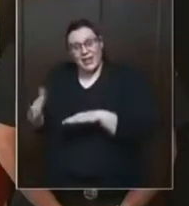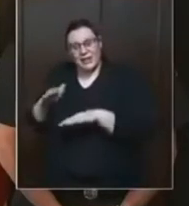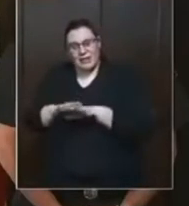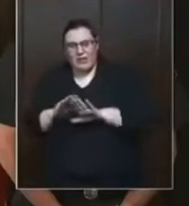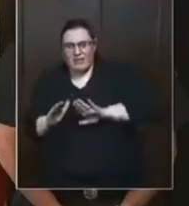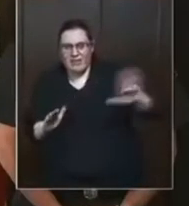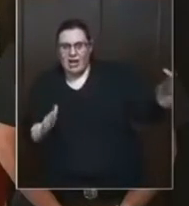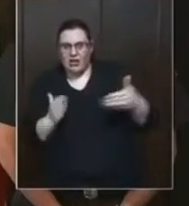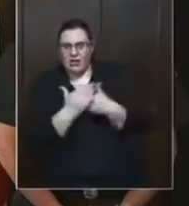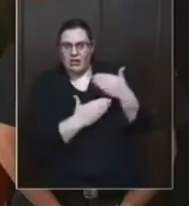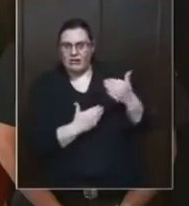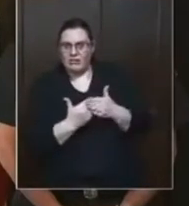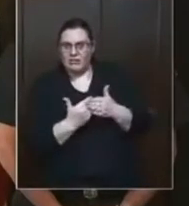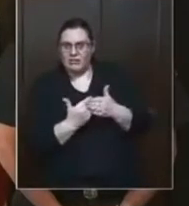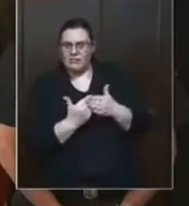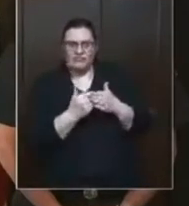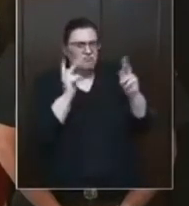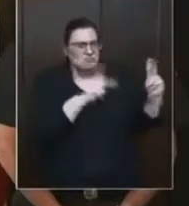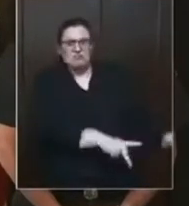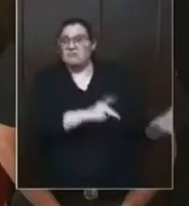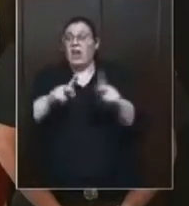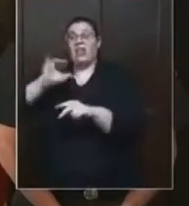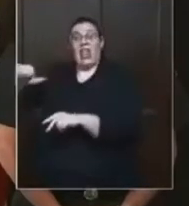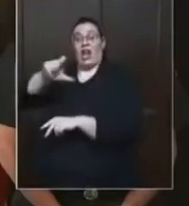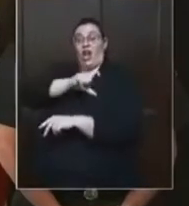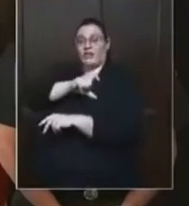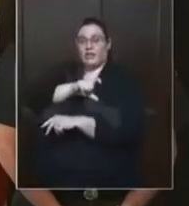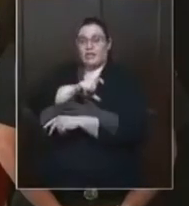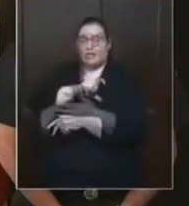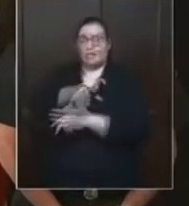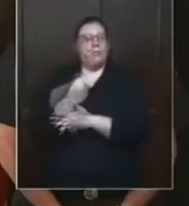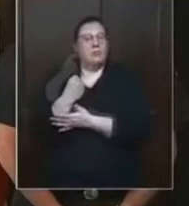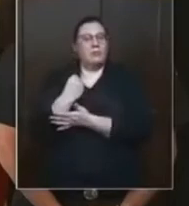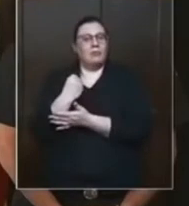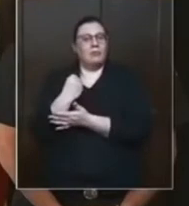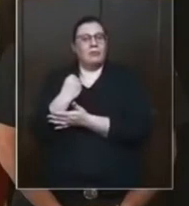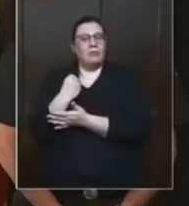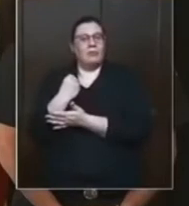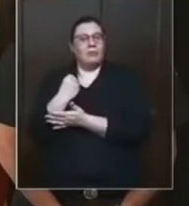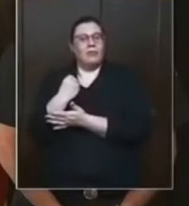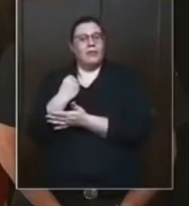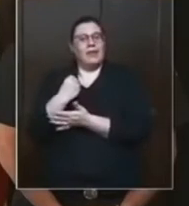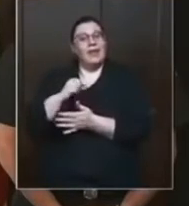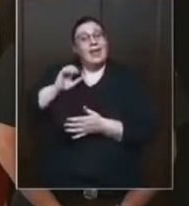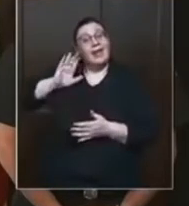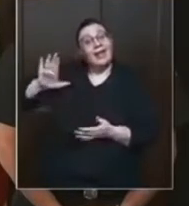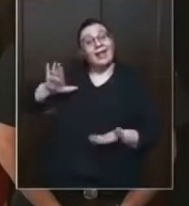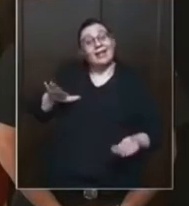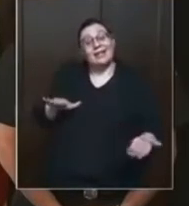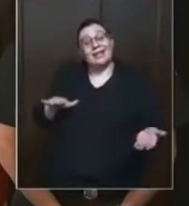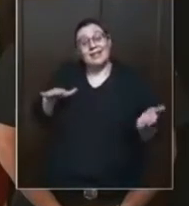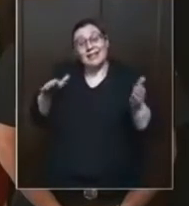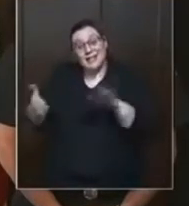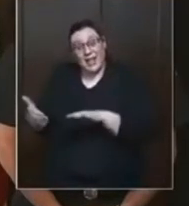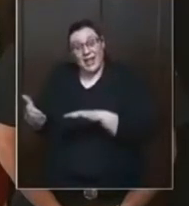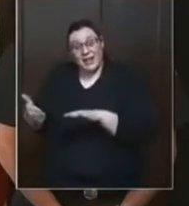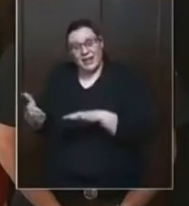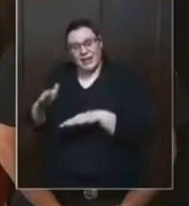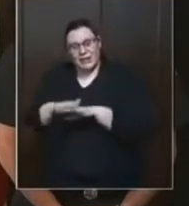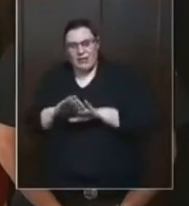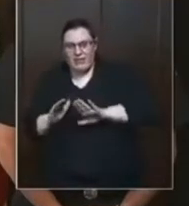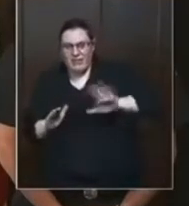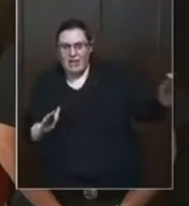airlifted, teleported, time traveled, and helped kill George. In this fool's opinion, this is how the